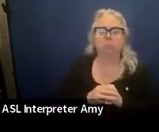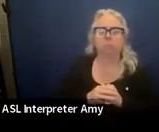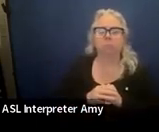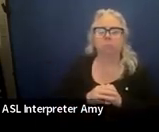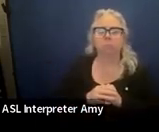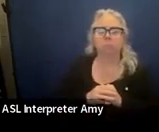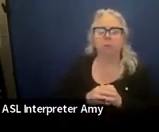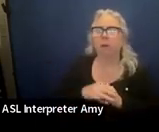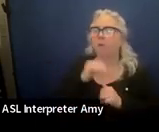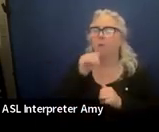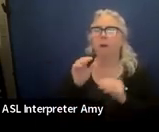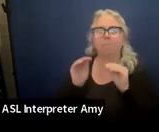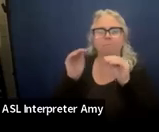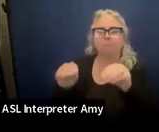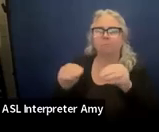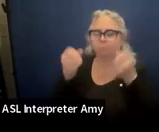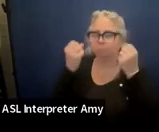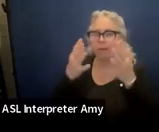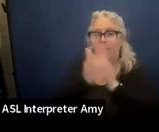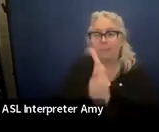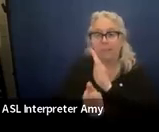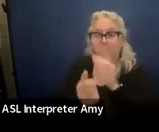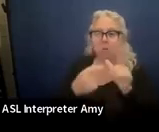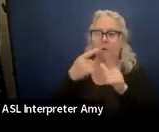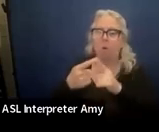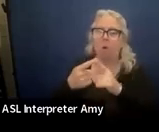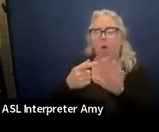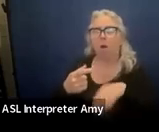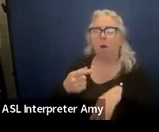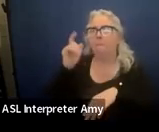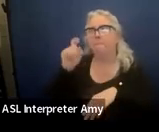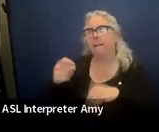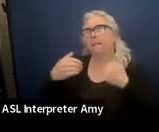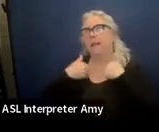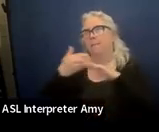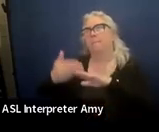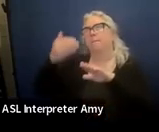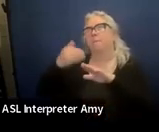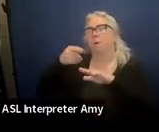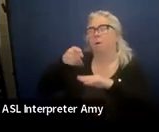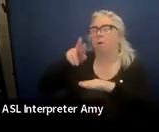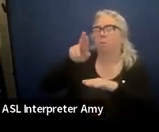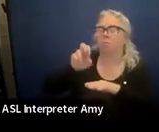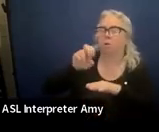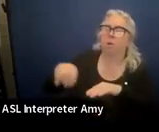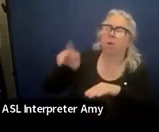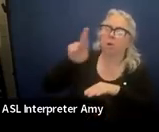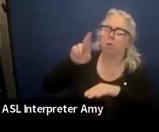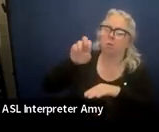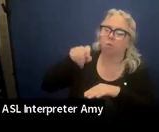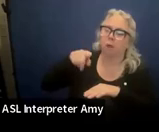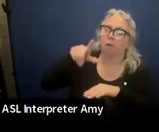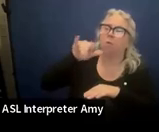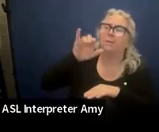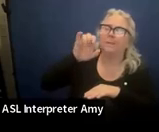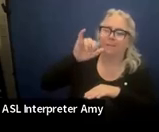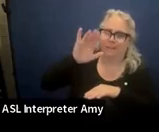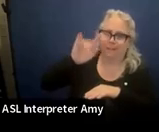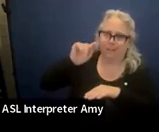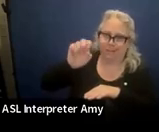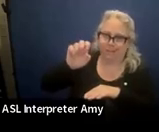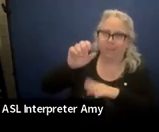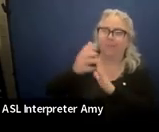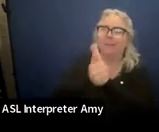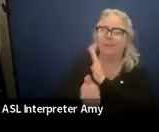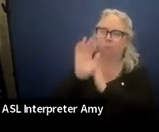You're not going to put multiple skills or prerequisite skills in there. We're going to talk about prerequisite skills, I think, in a